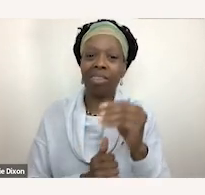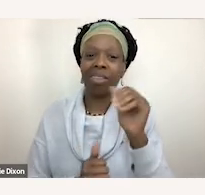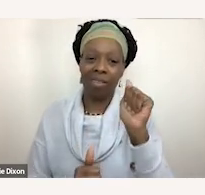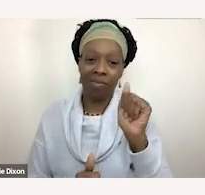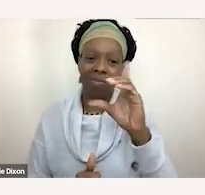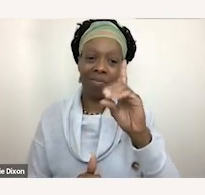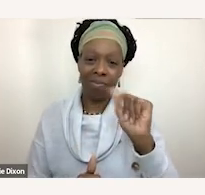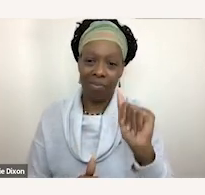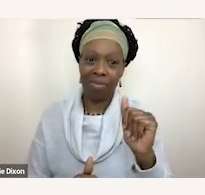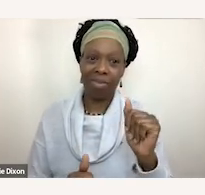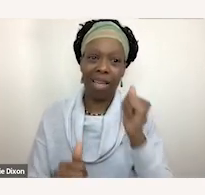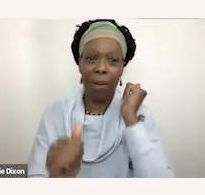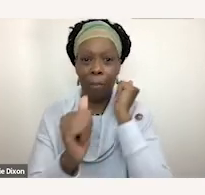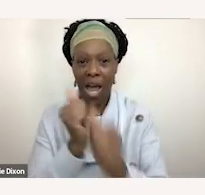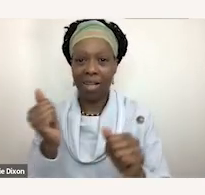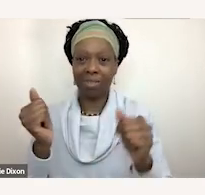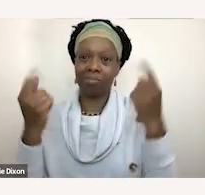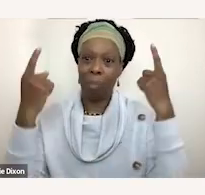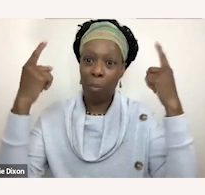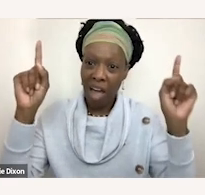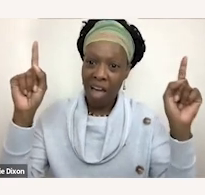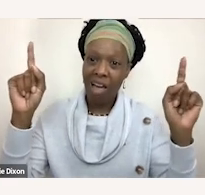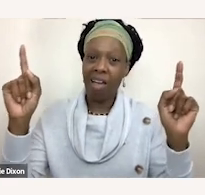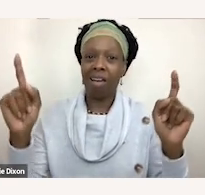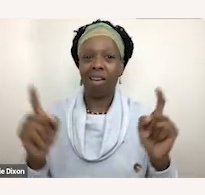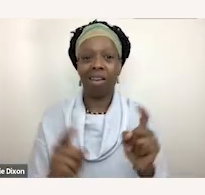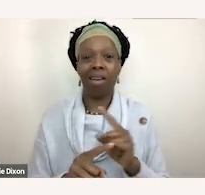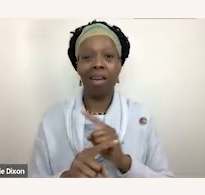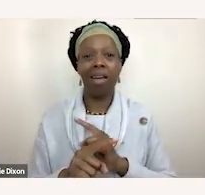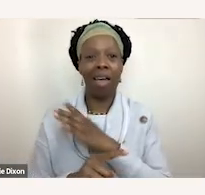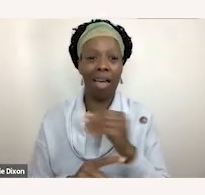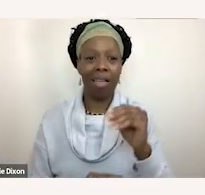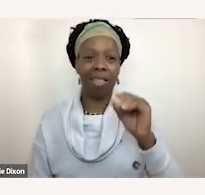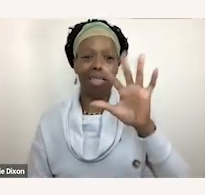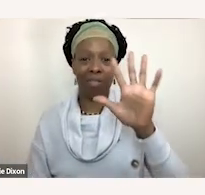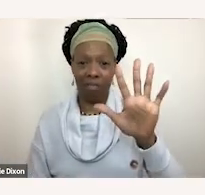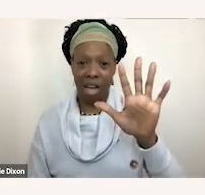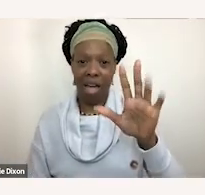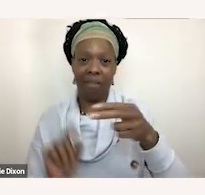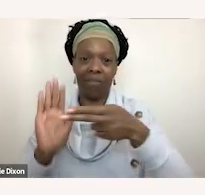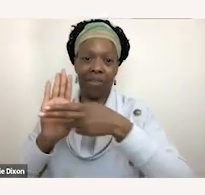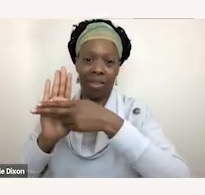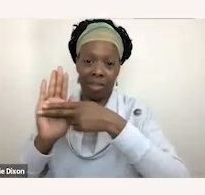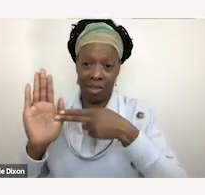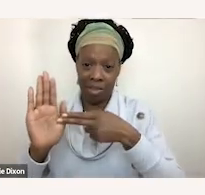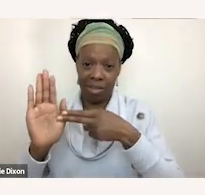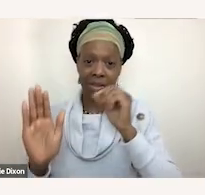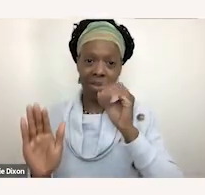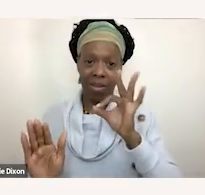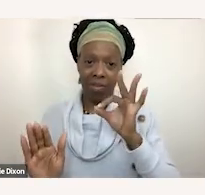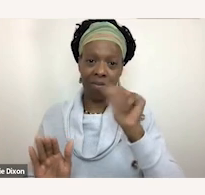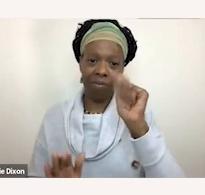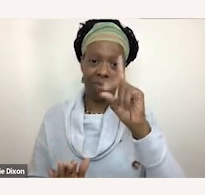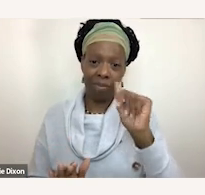finally passed the five um titles of the ADA are